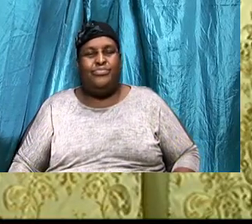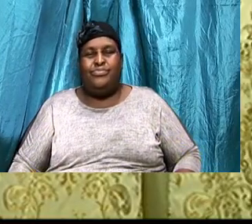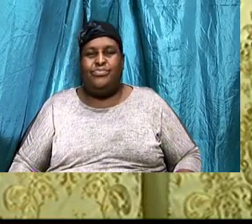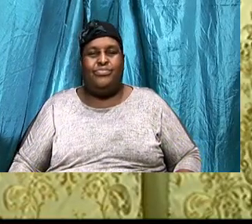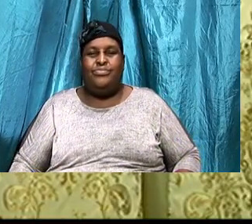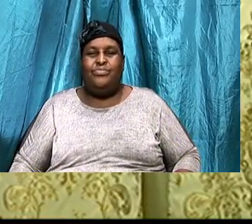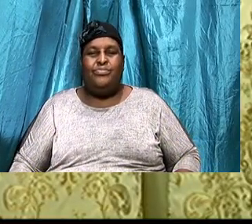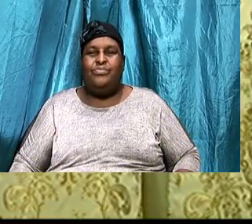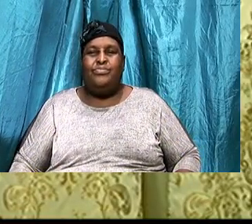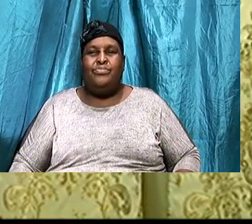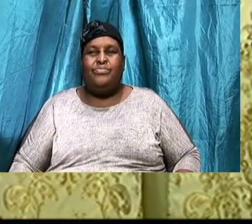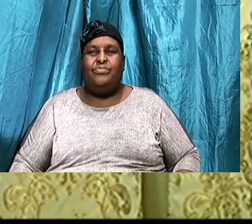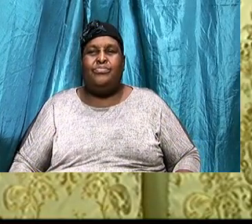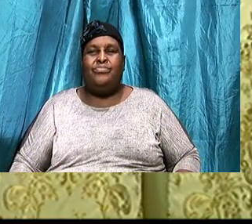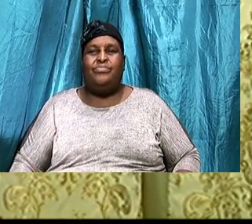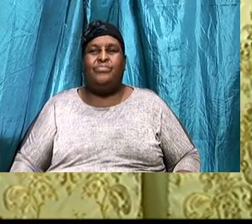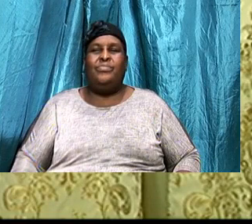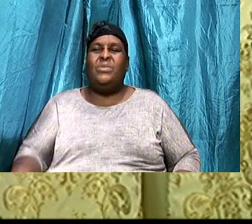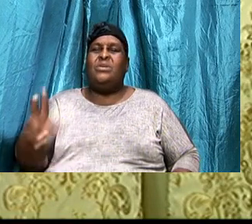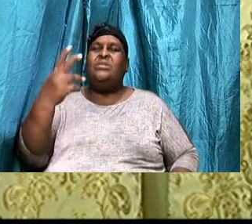Of 2nd Corinthians, 6,